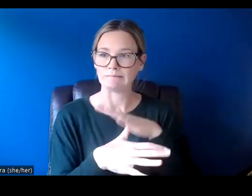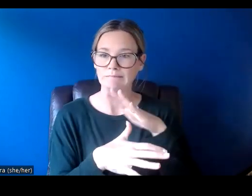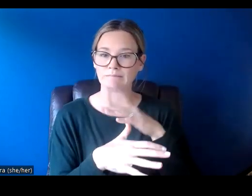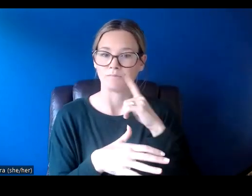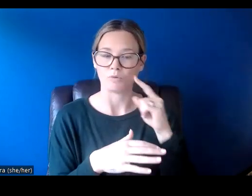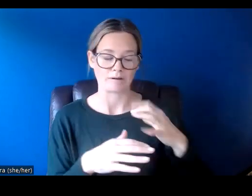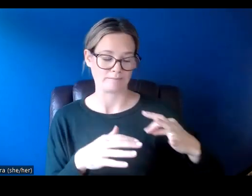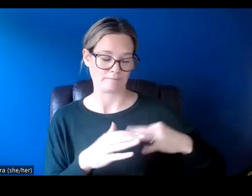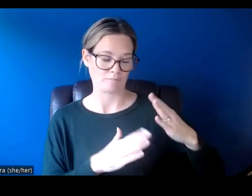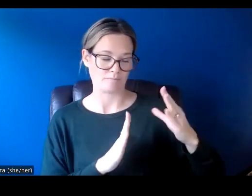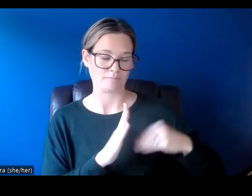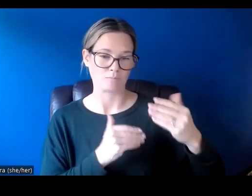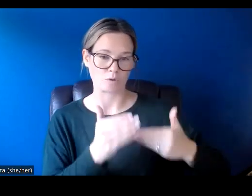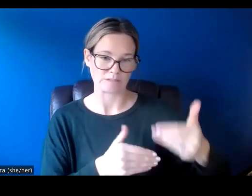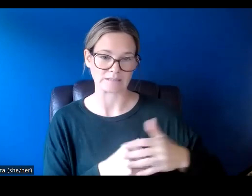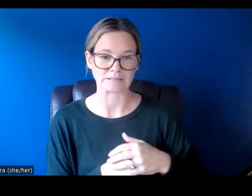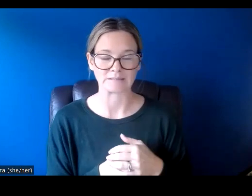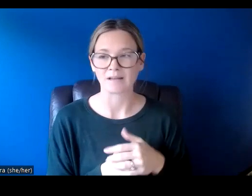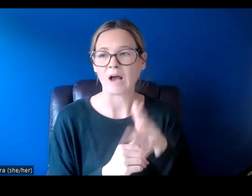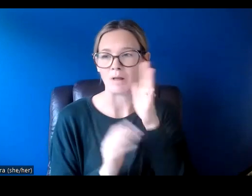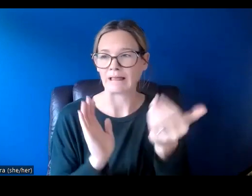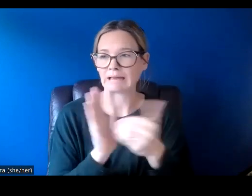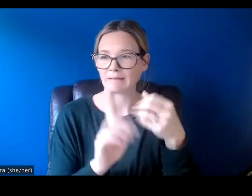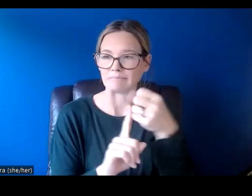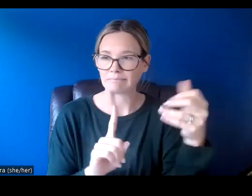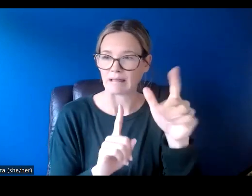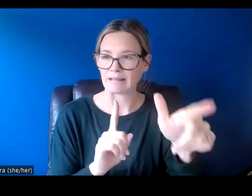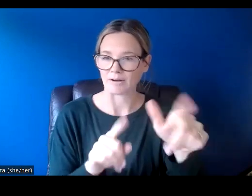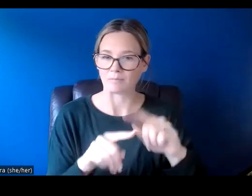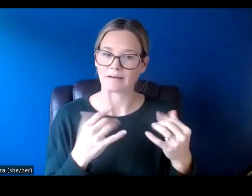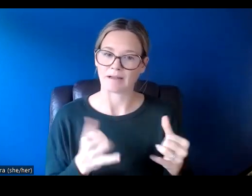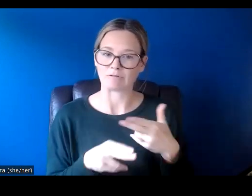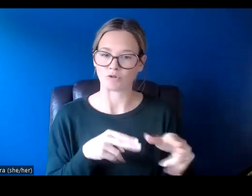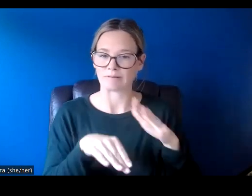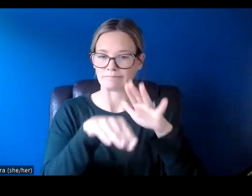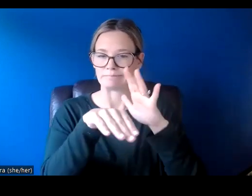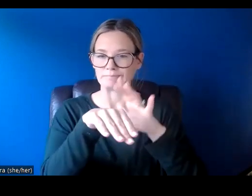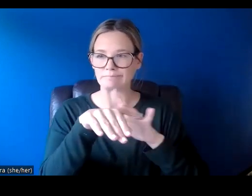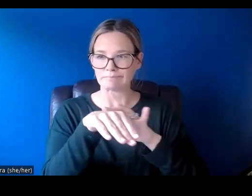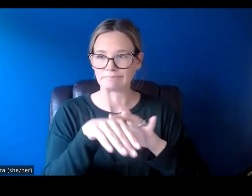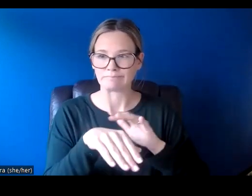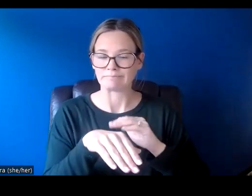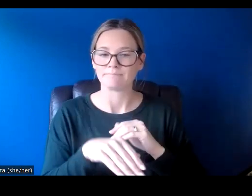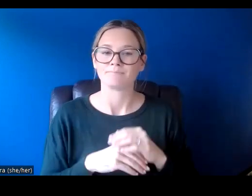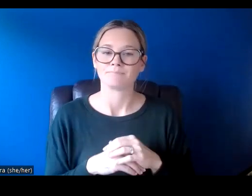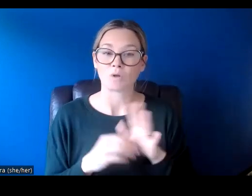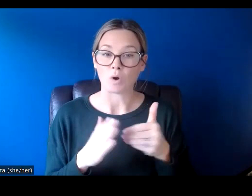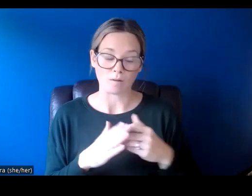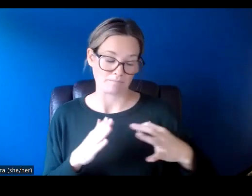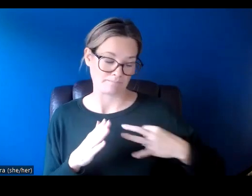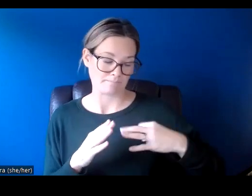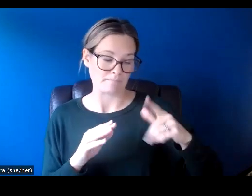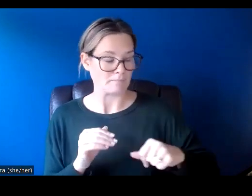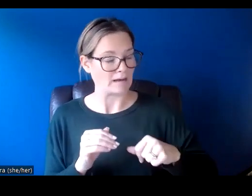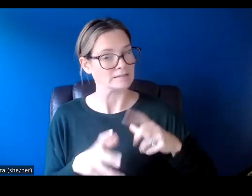will go over this again a little bit later but just to go over the basics. All applications must